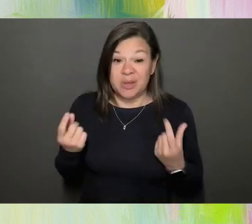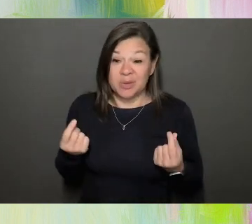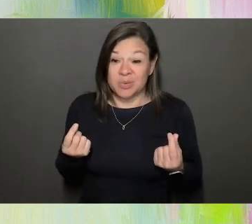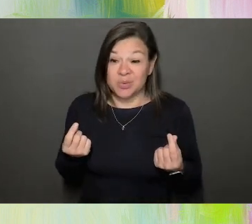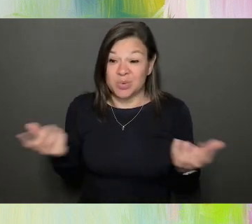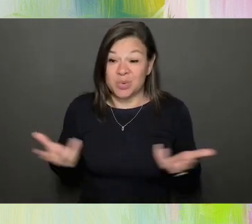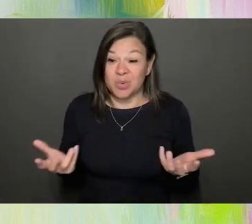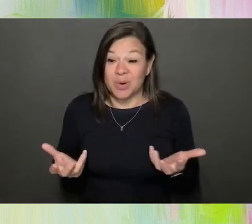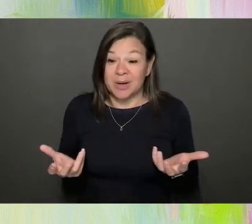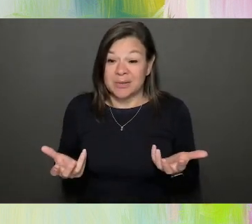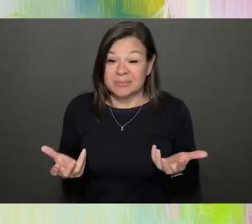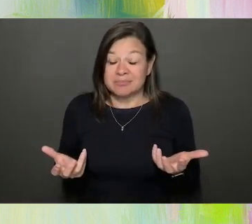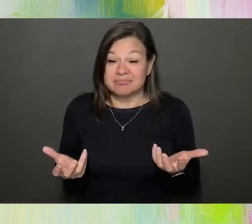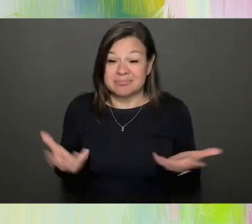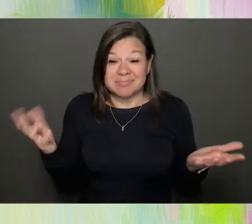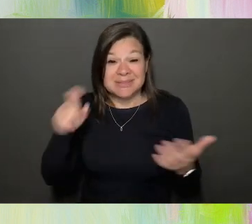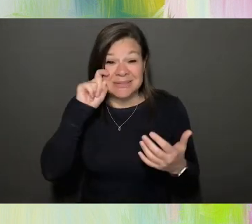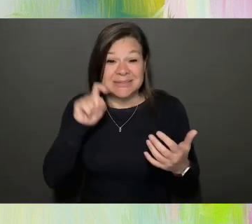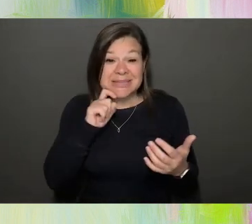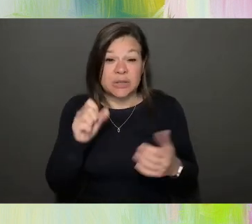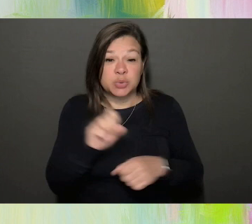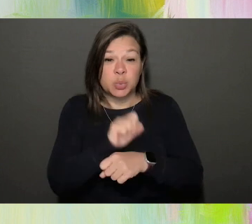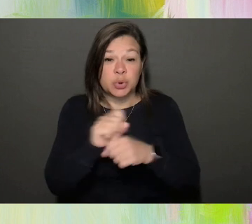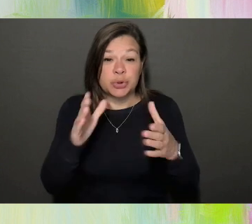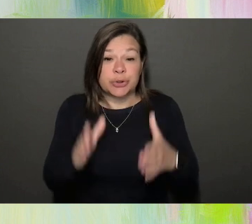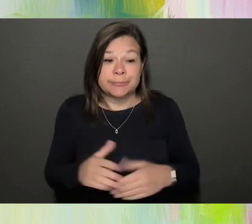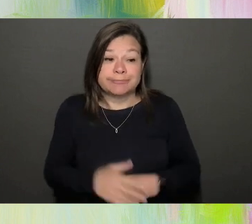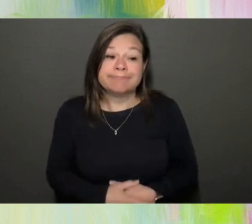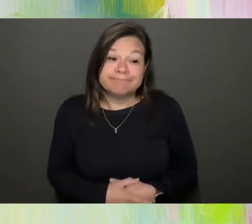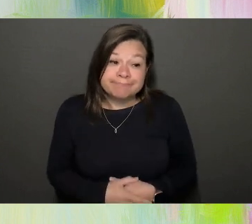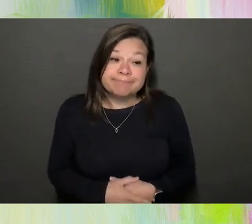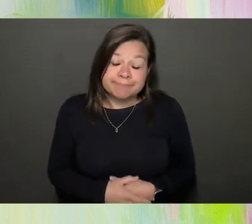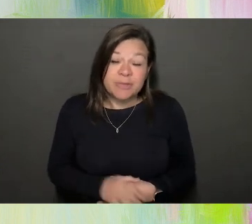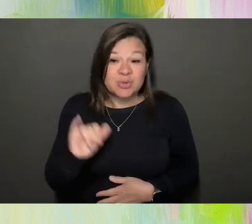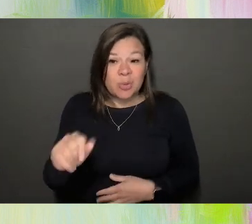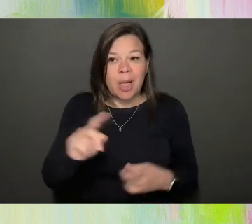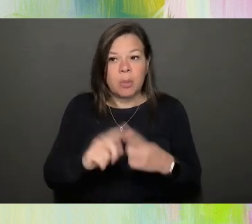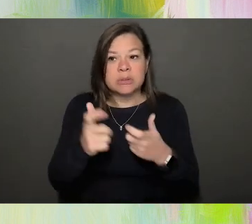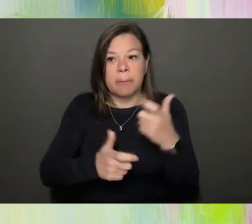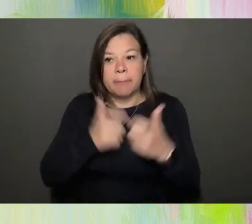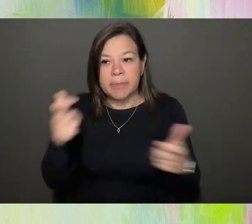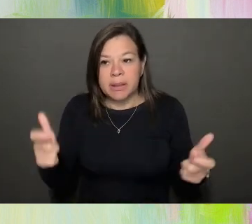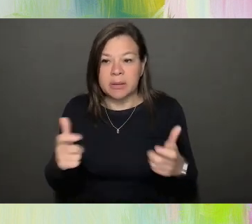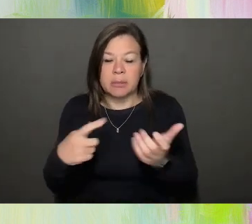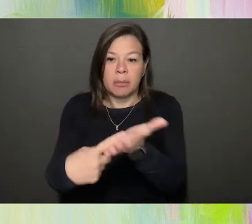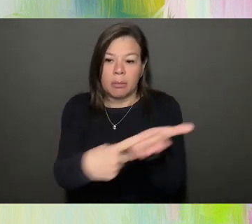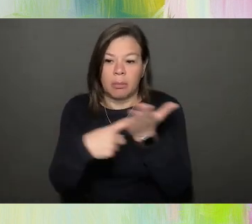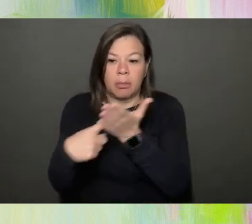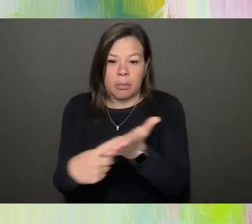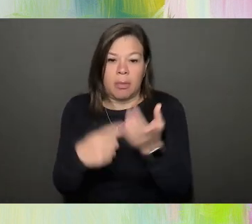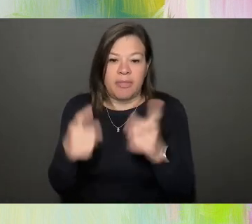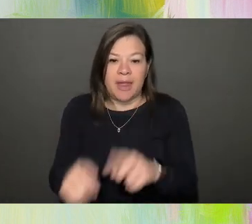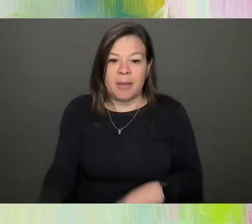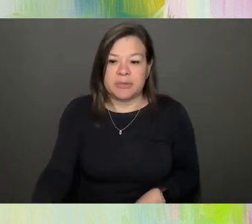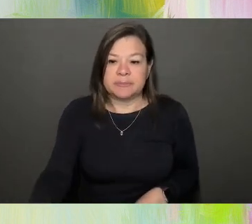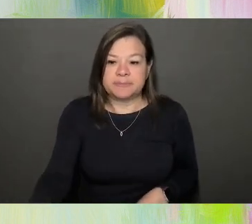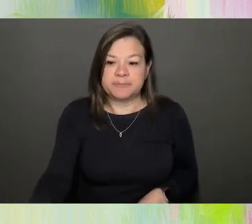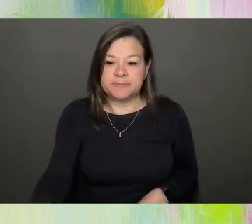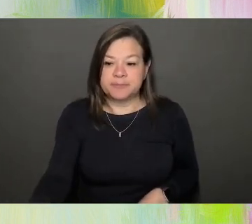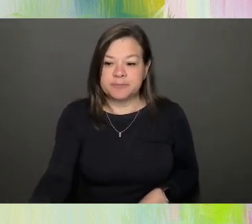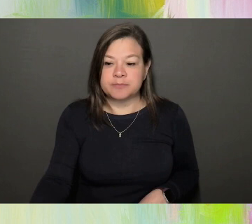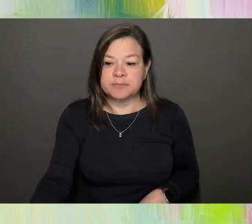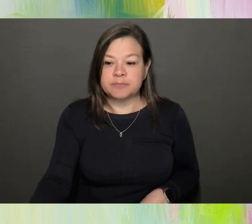And so that was a big, uh, one of the big discussions that we had. So I'm going to start showing you some pictures,